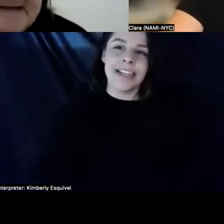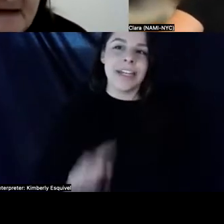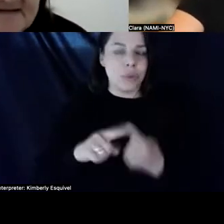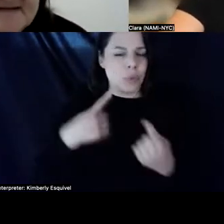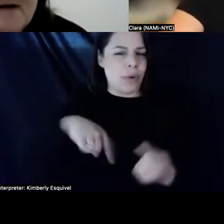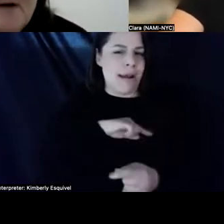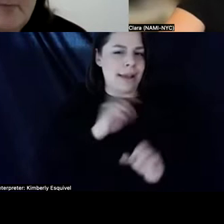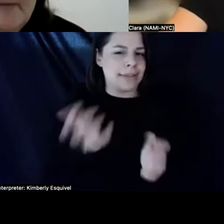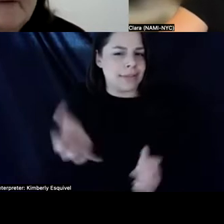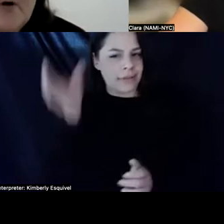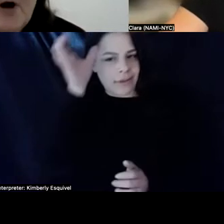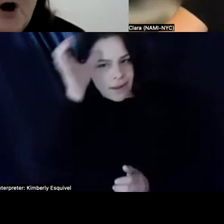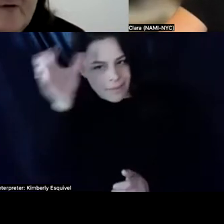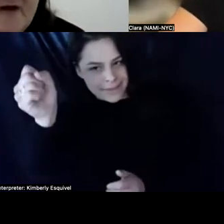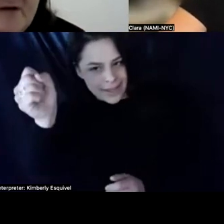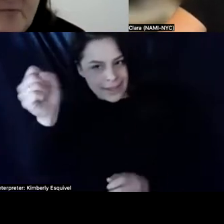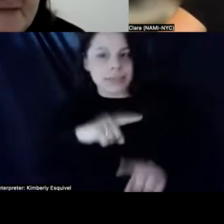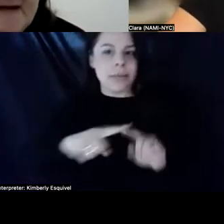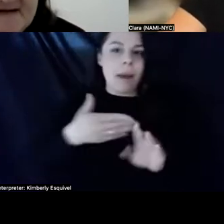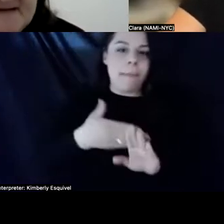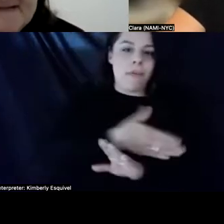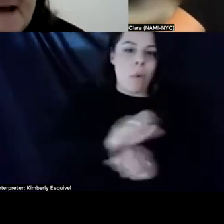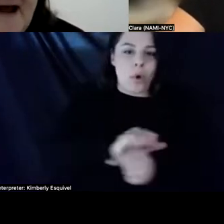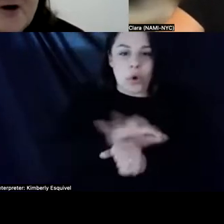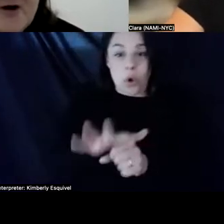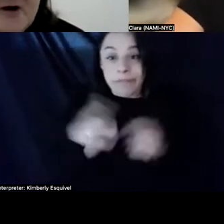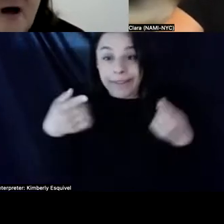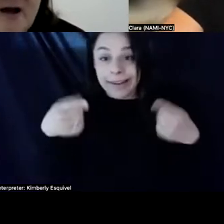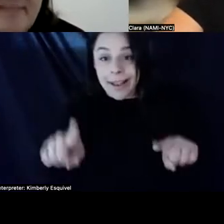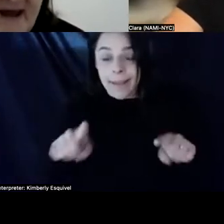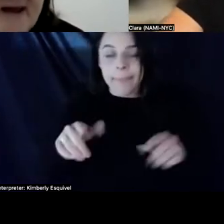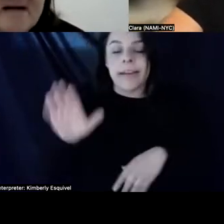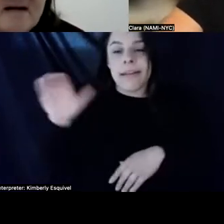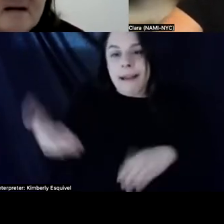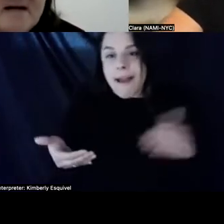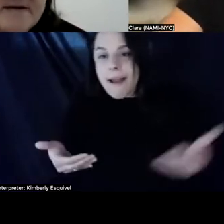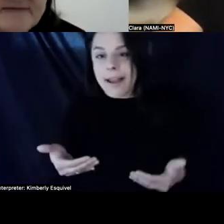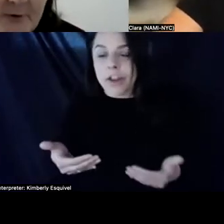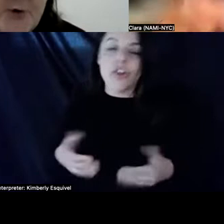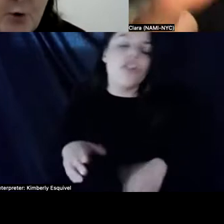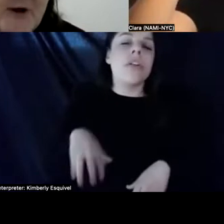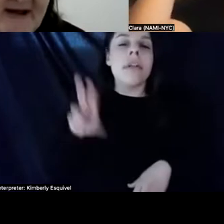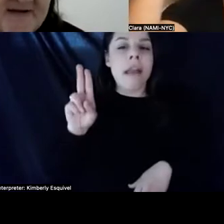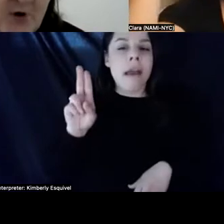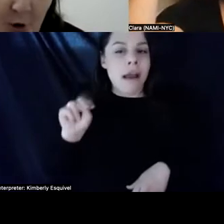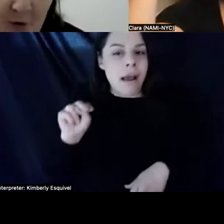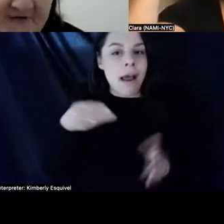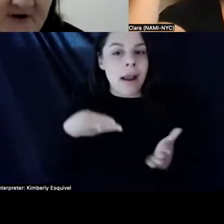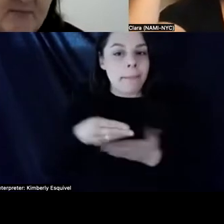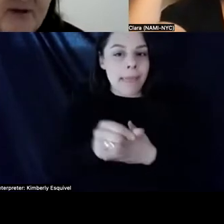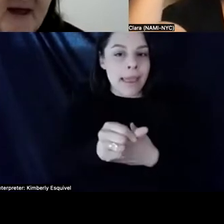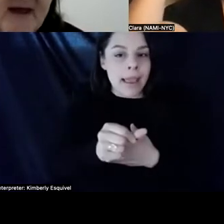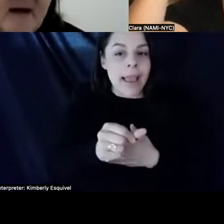makes common sense, but before COVID, what they did is they hired unpaid social work interns